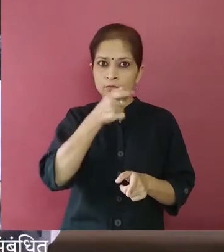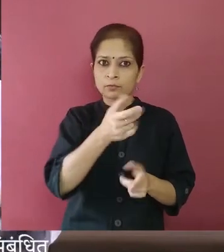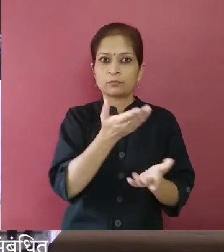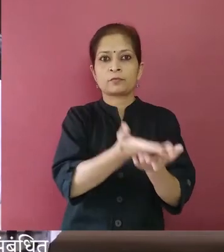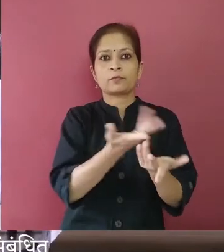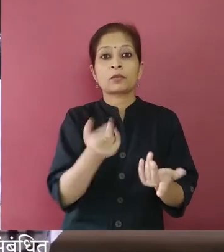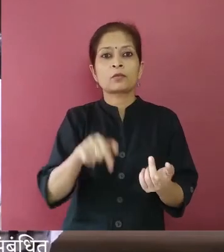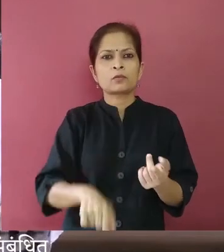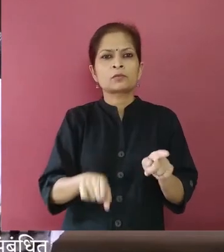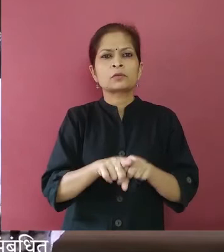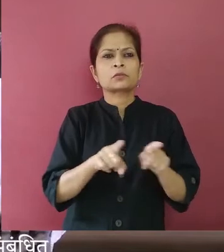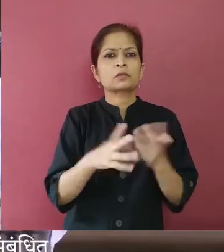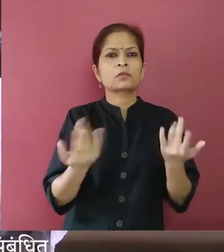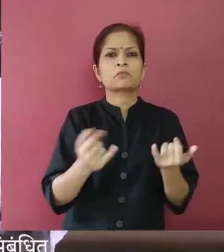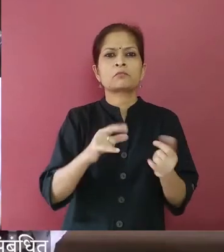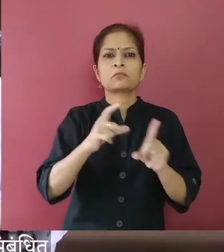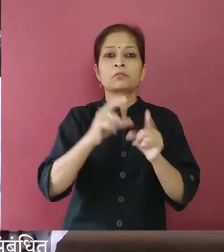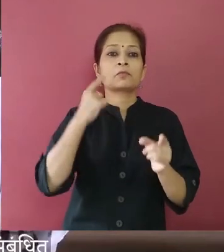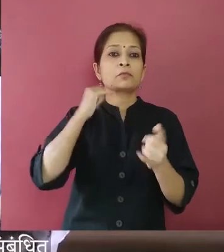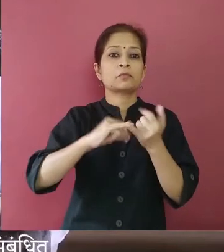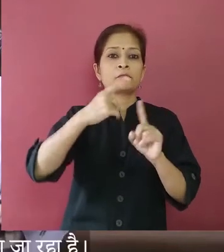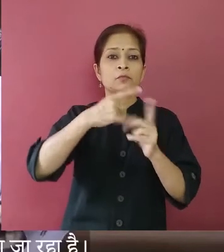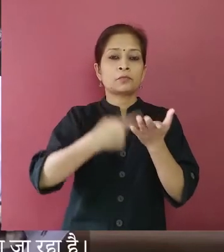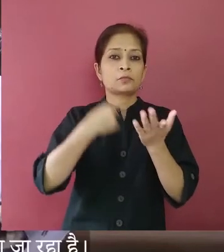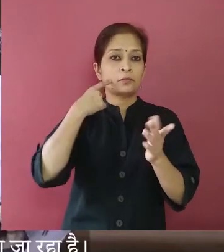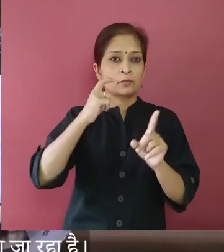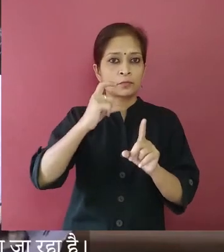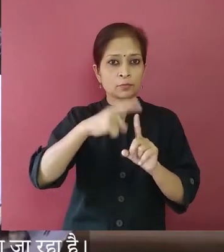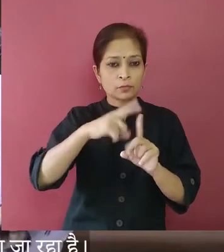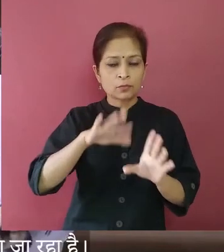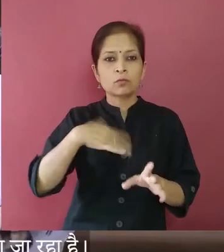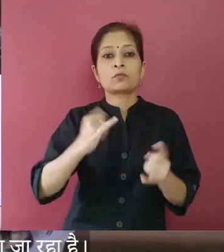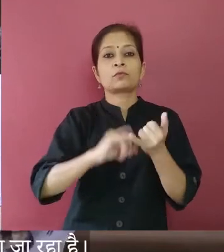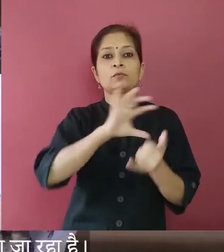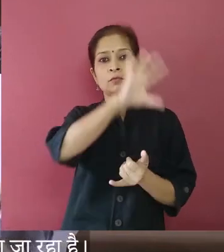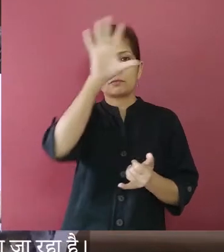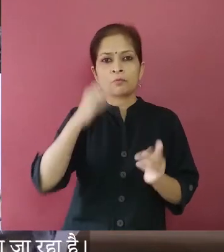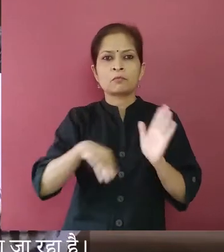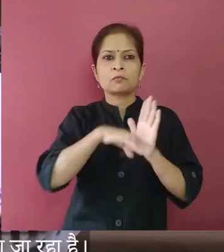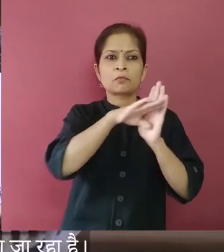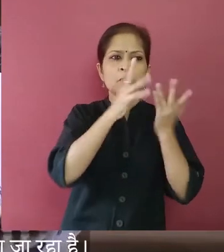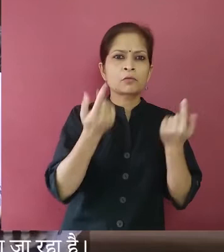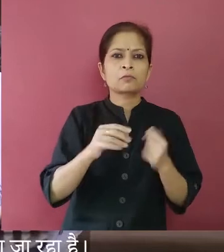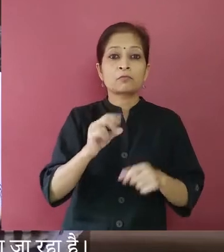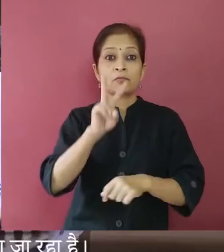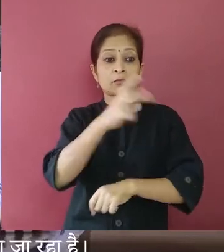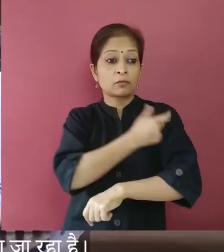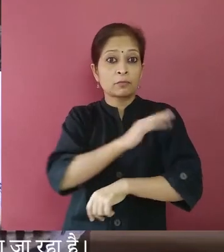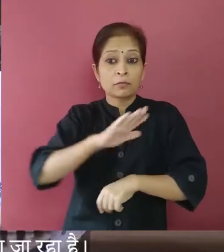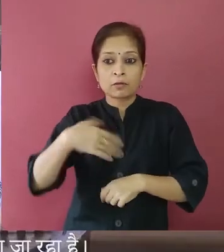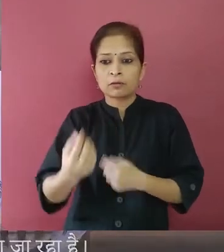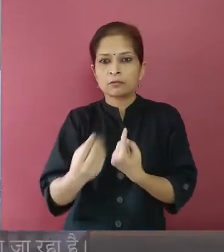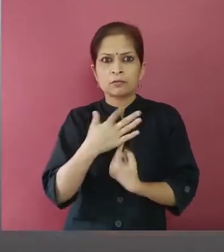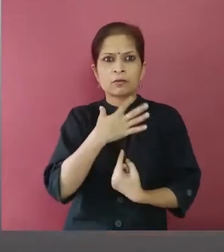There is also close monitoring being done at a district level, at a state level, for any side effects which may be related to the